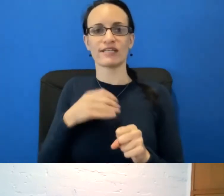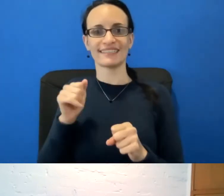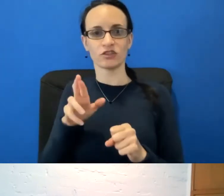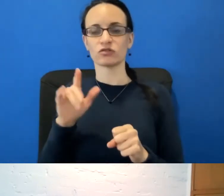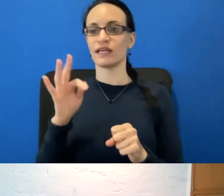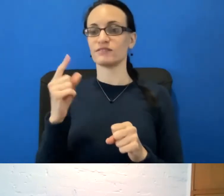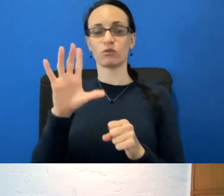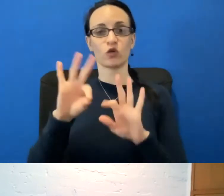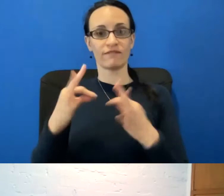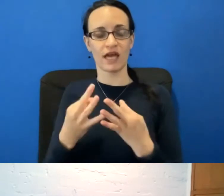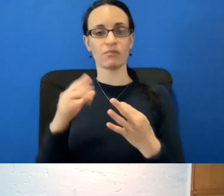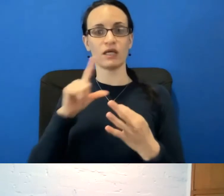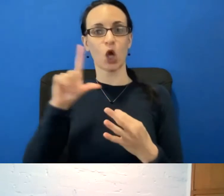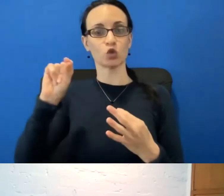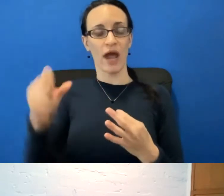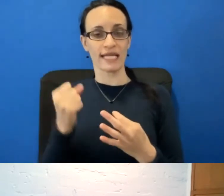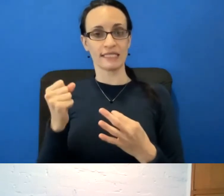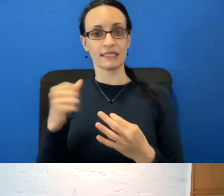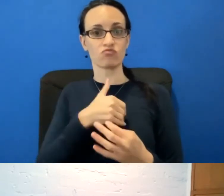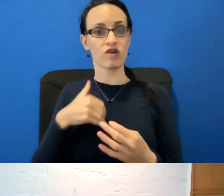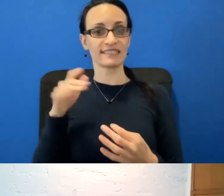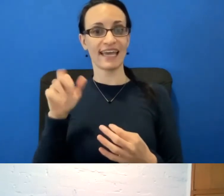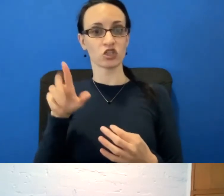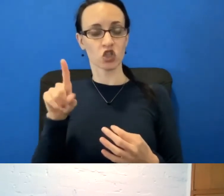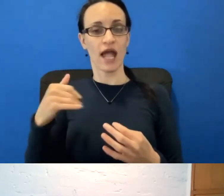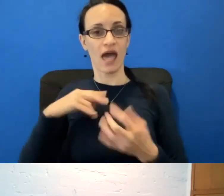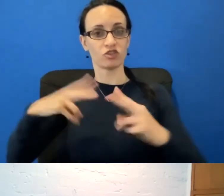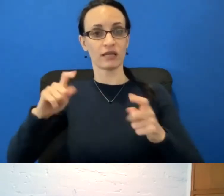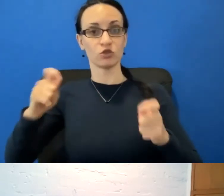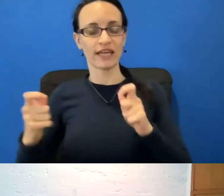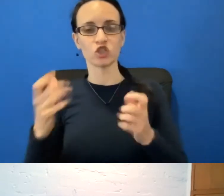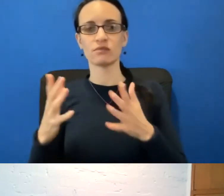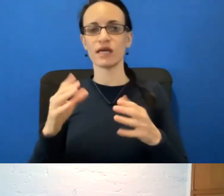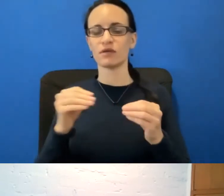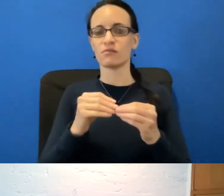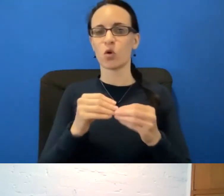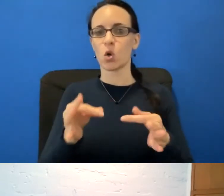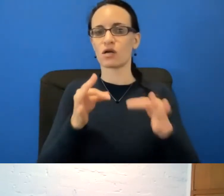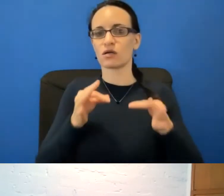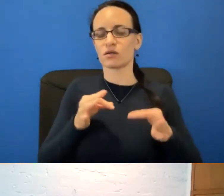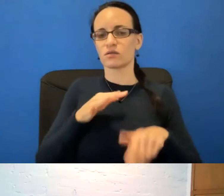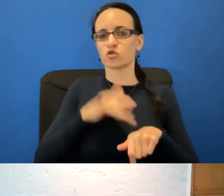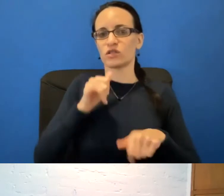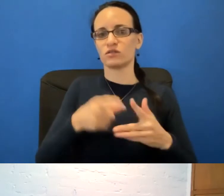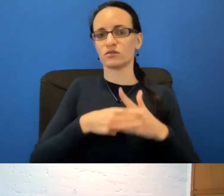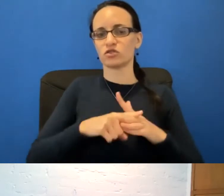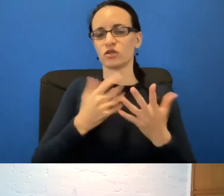20s and they had a genetic mutation, you may want to start the counseling and the testing and the screening much earlier.